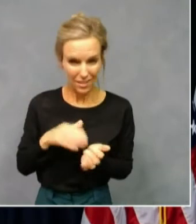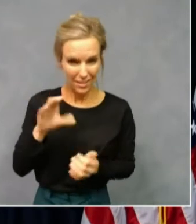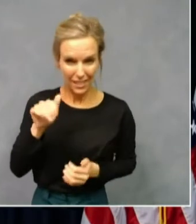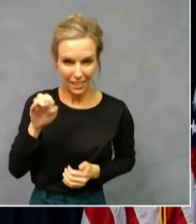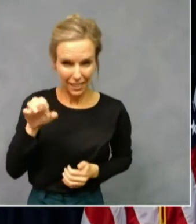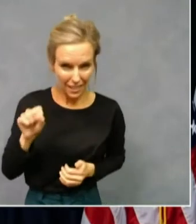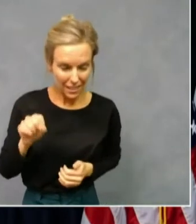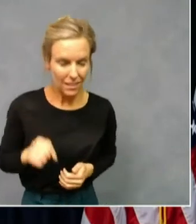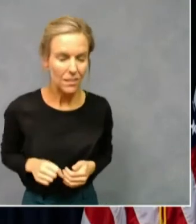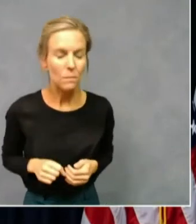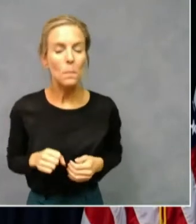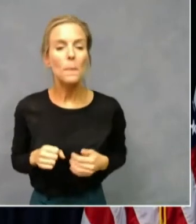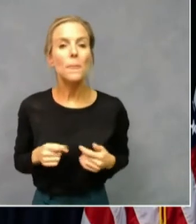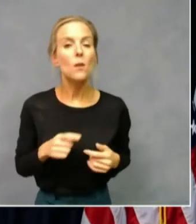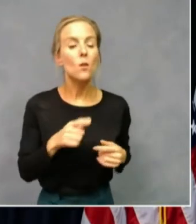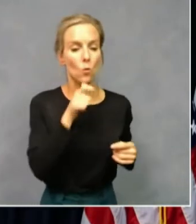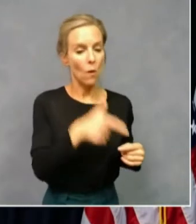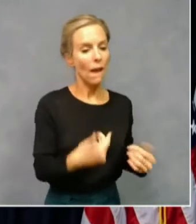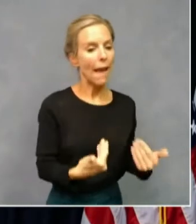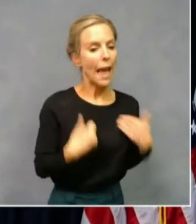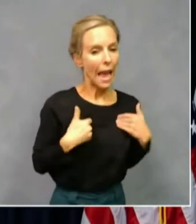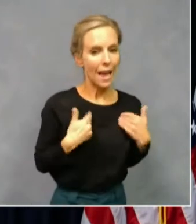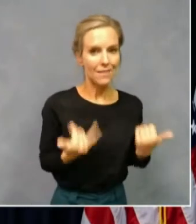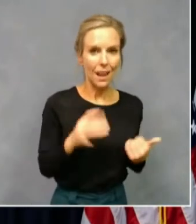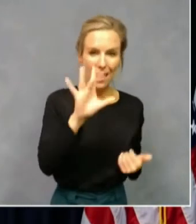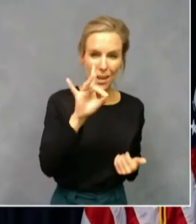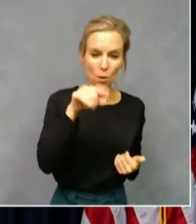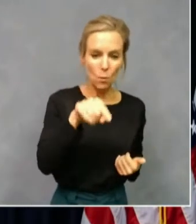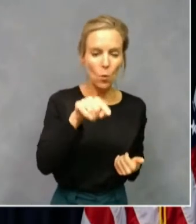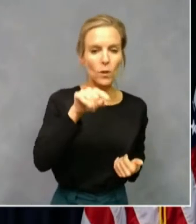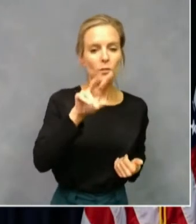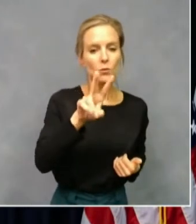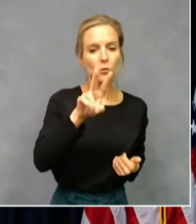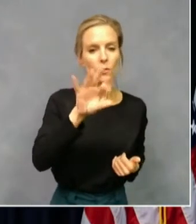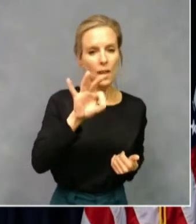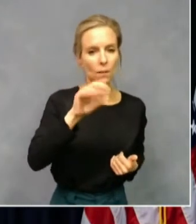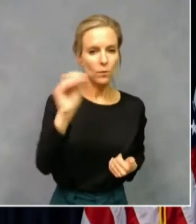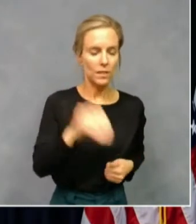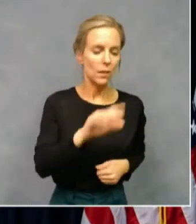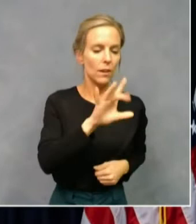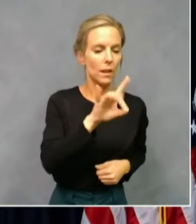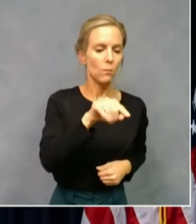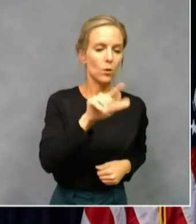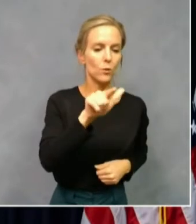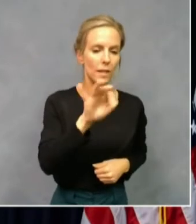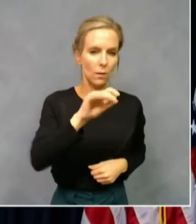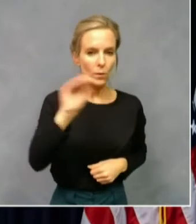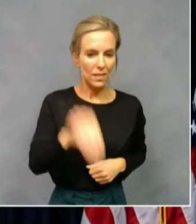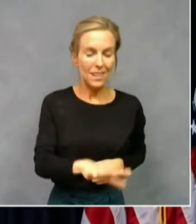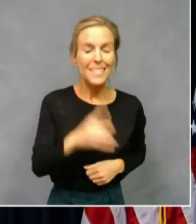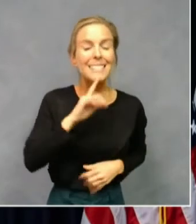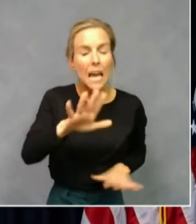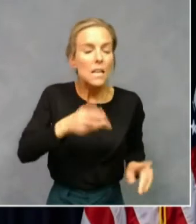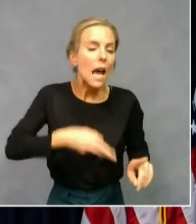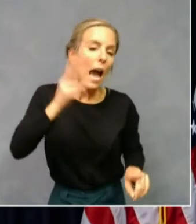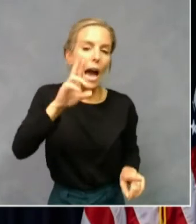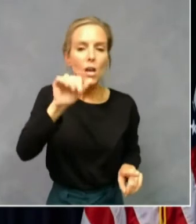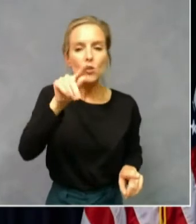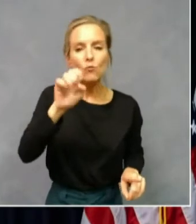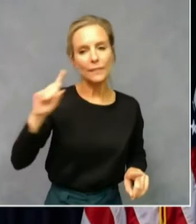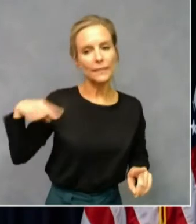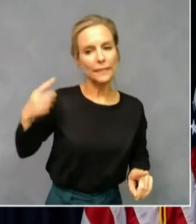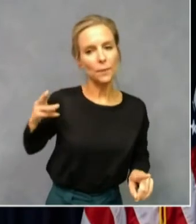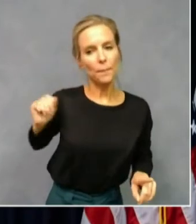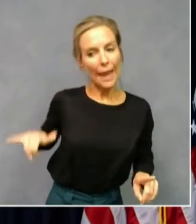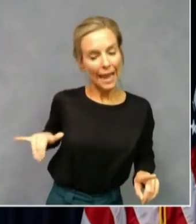Positivity rate, now 8.29%. Now, we keep saying that this is the highest rate since May, but remember